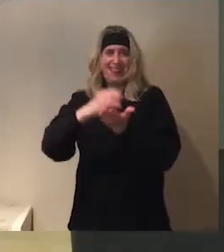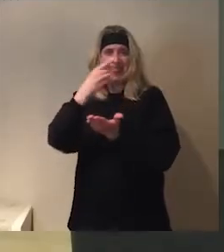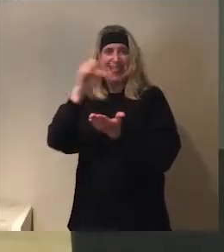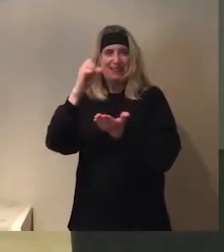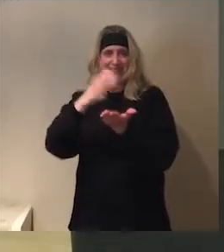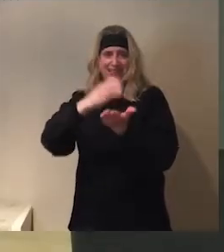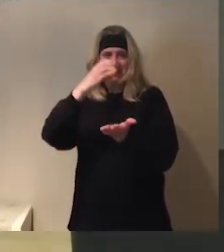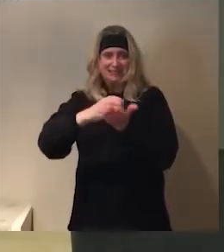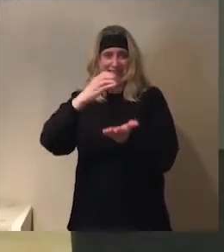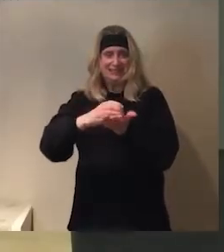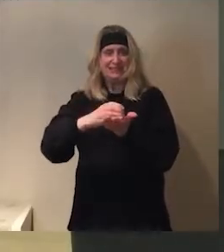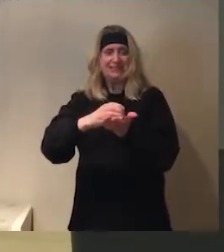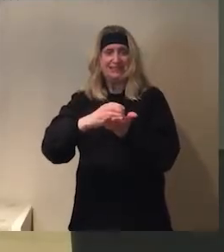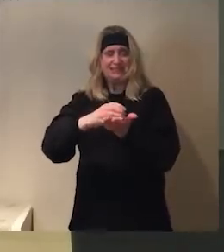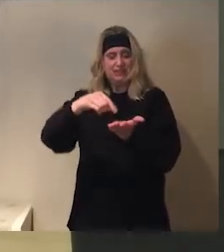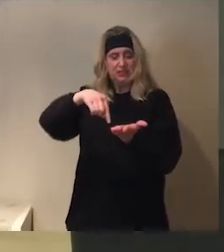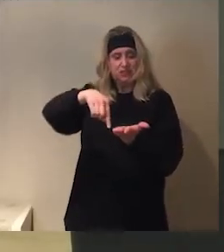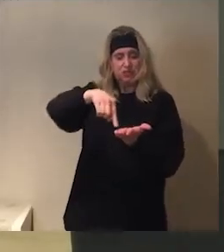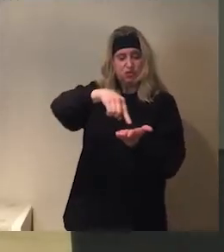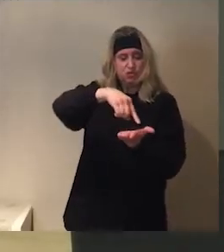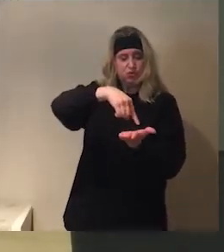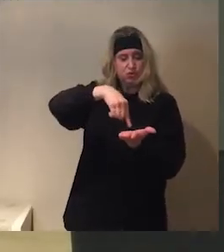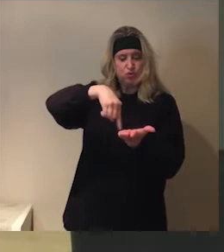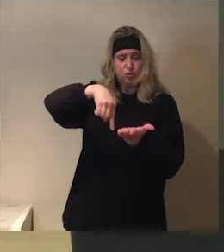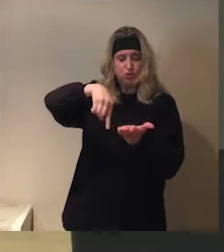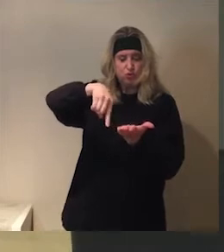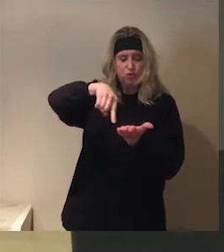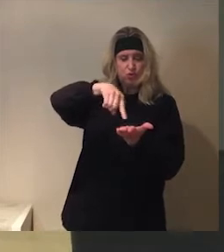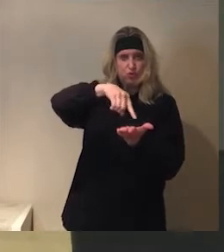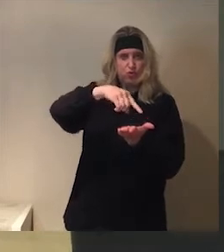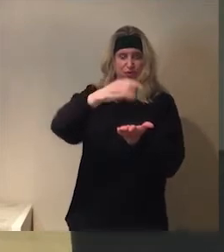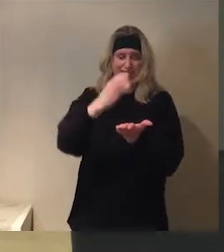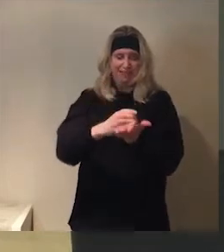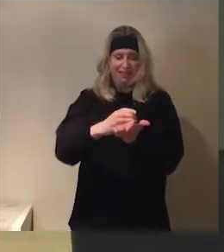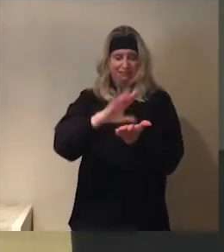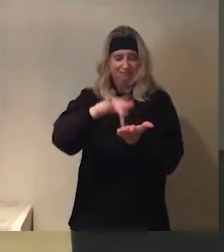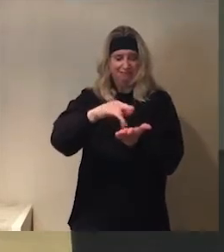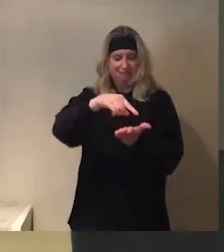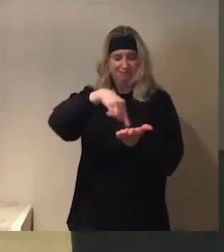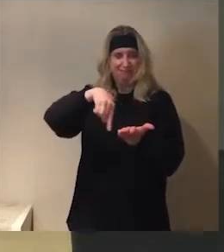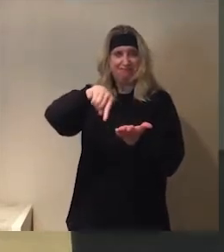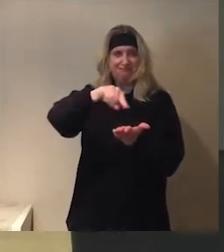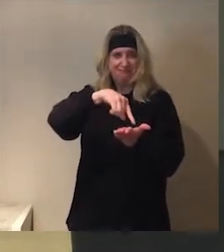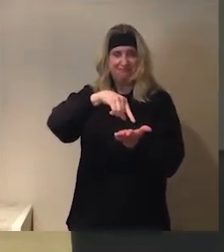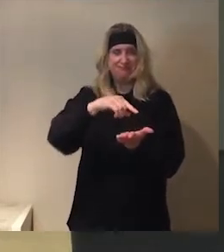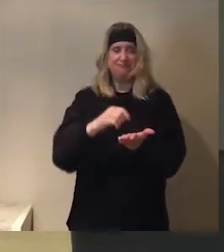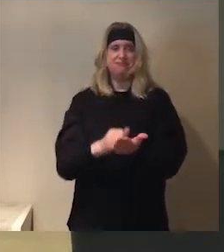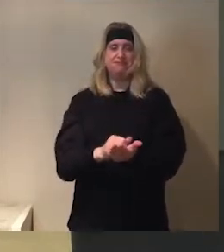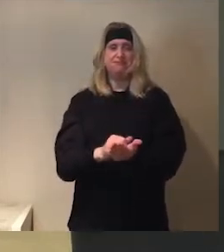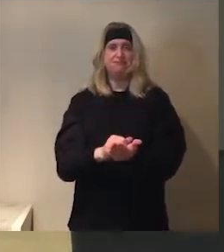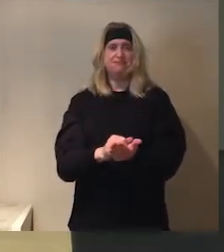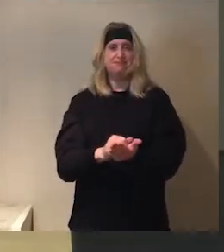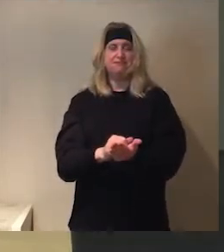And then, what we do is, we make the circle with the glass, like this. Yes. Like this. And we